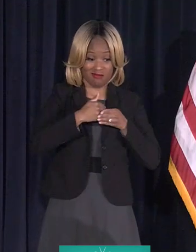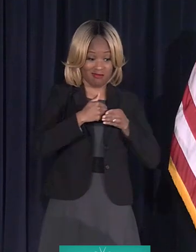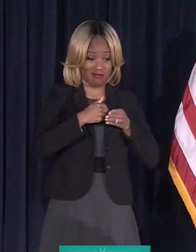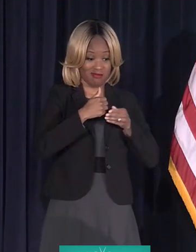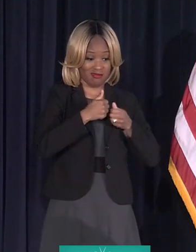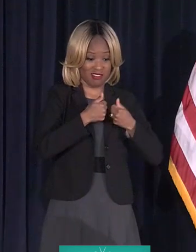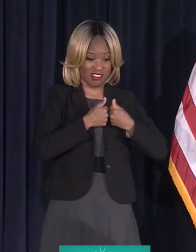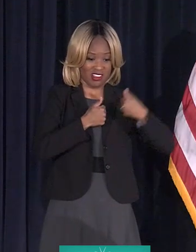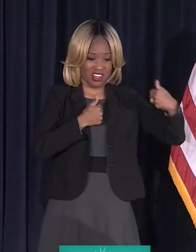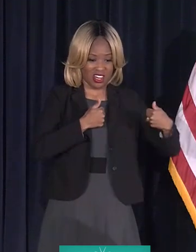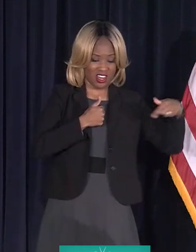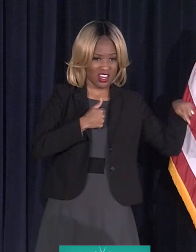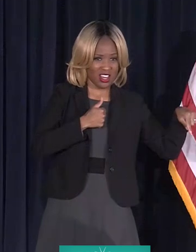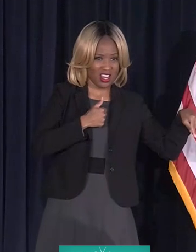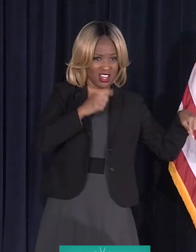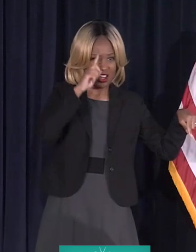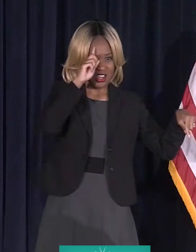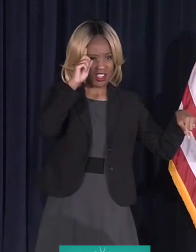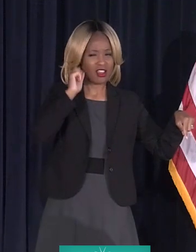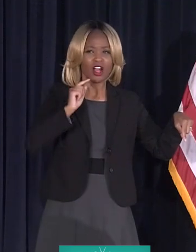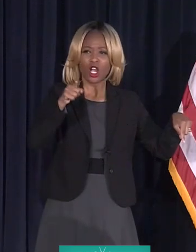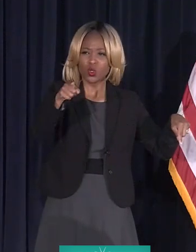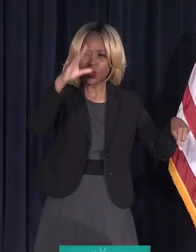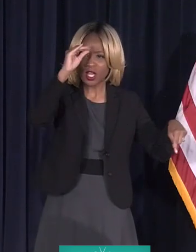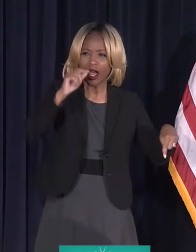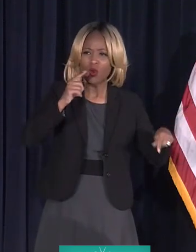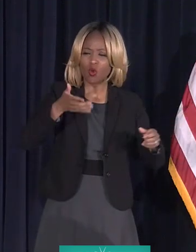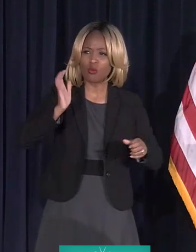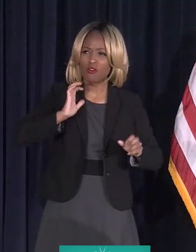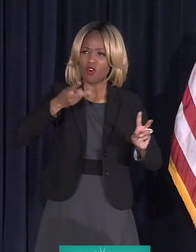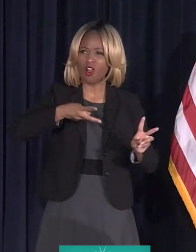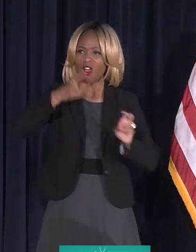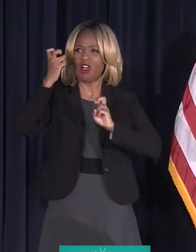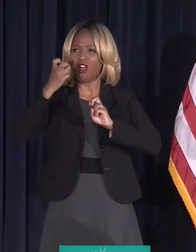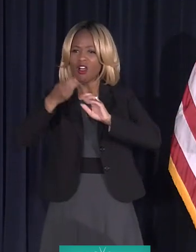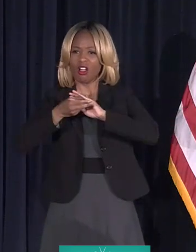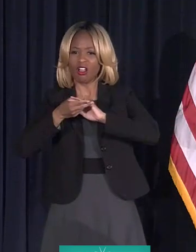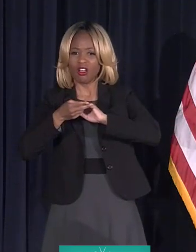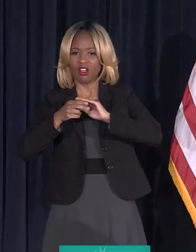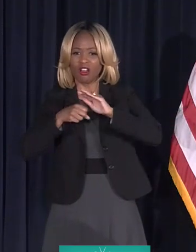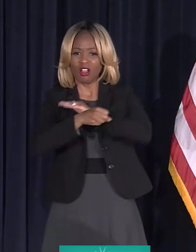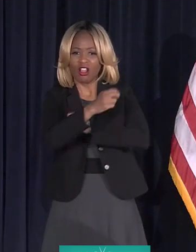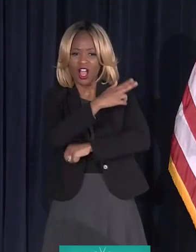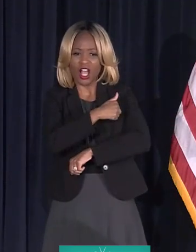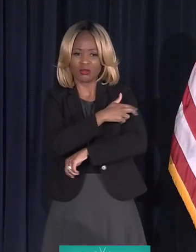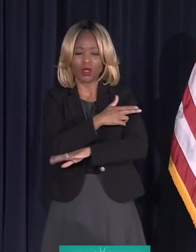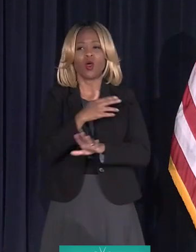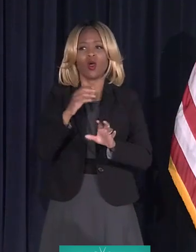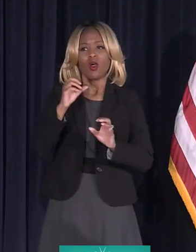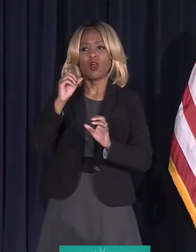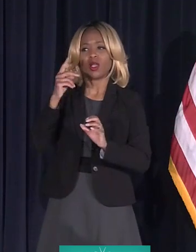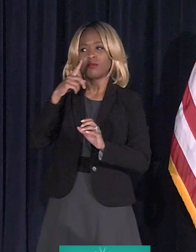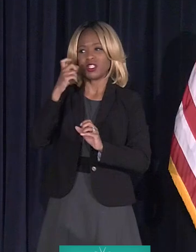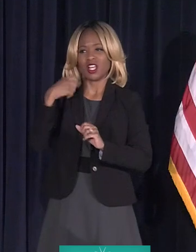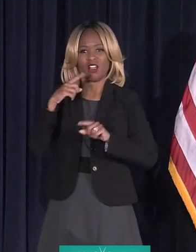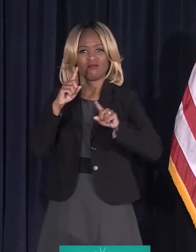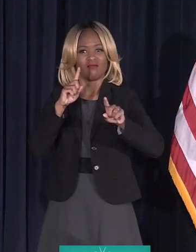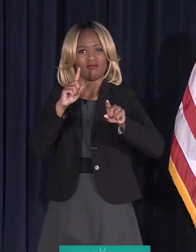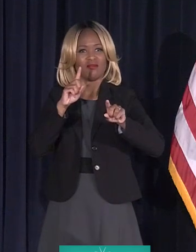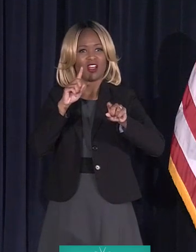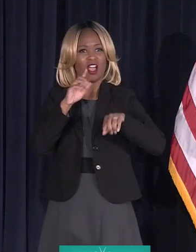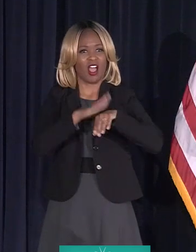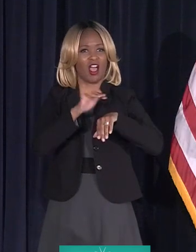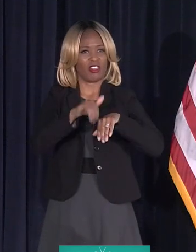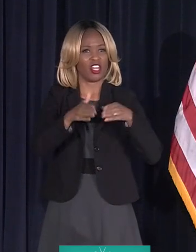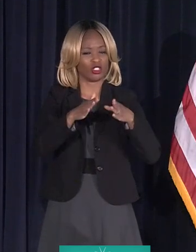difficult. Is this the guy that's been in the hospital? This is a different house? Me. Okay. I've been on Scripps a number of times. I'm just trying to